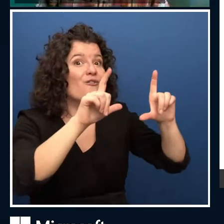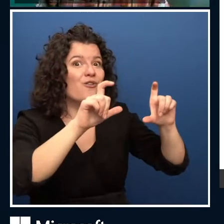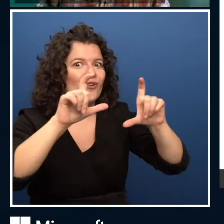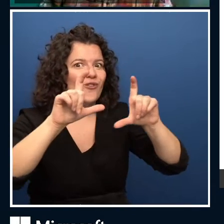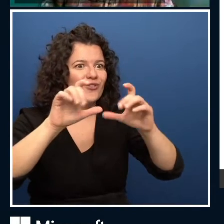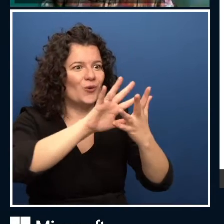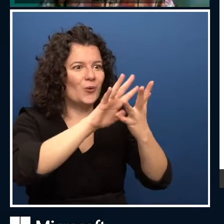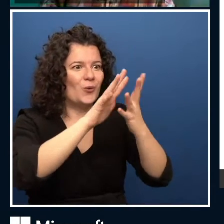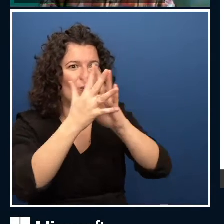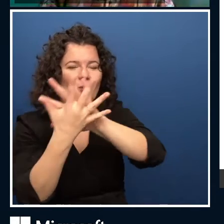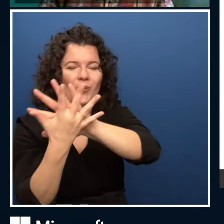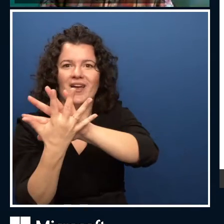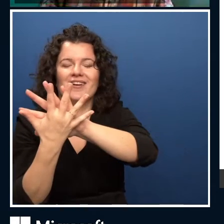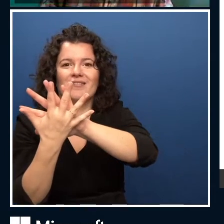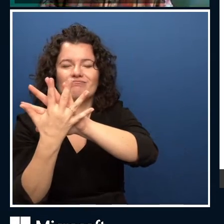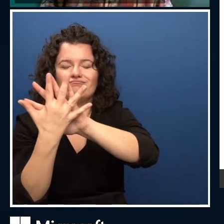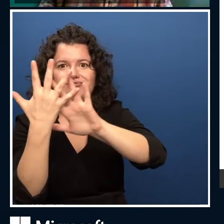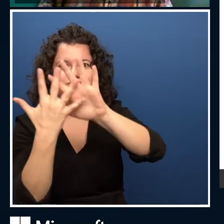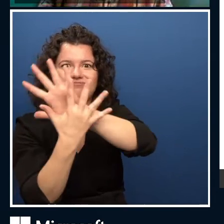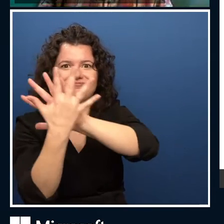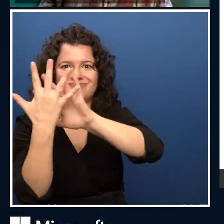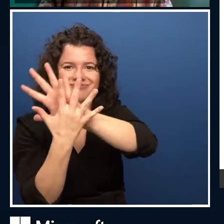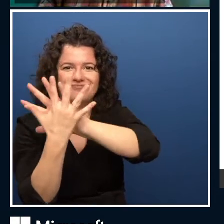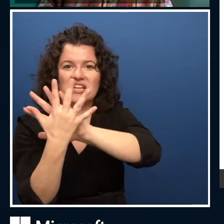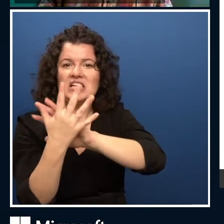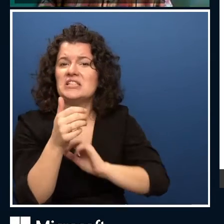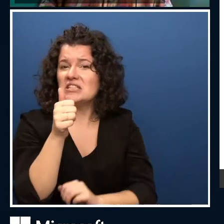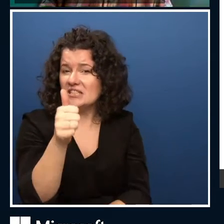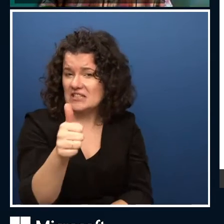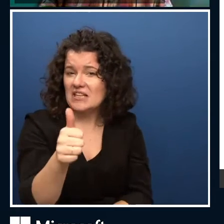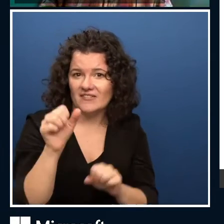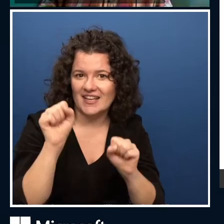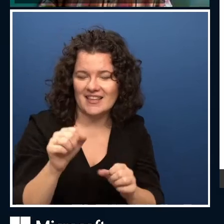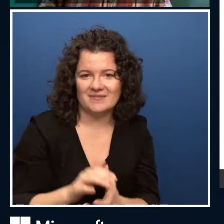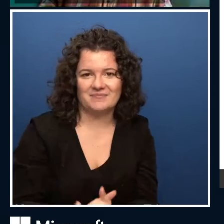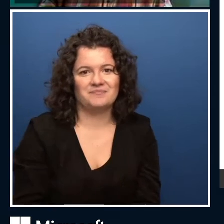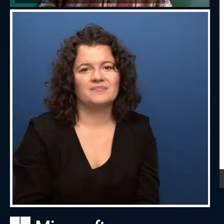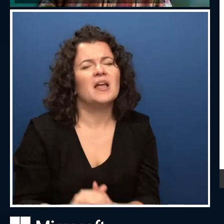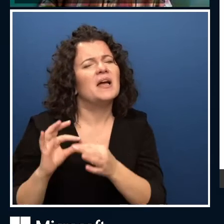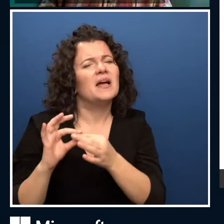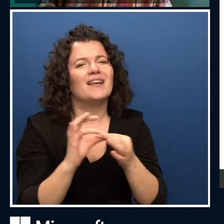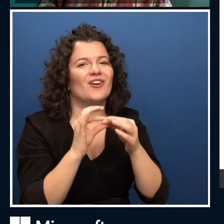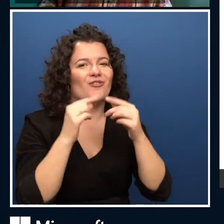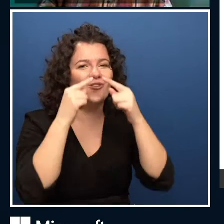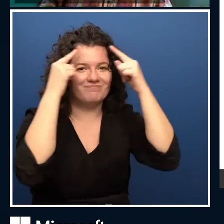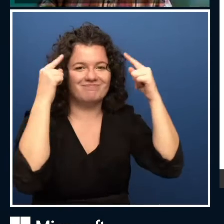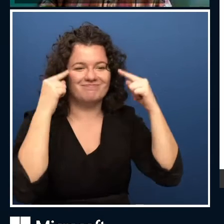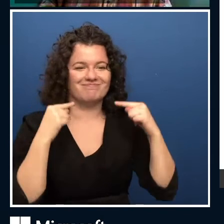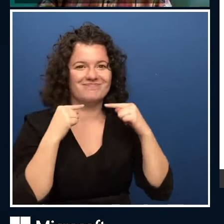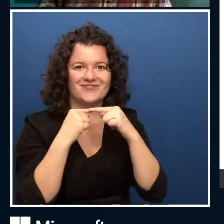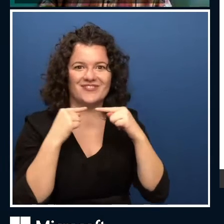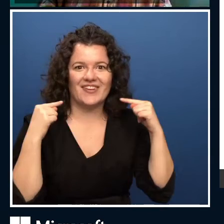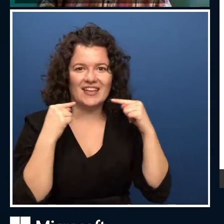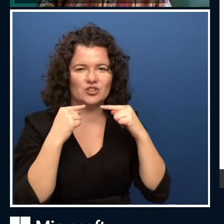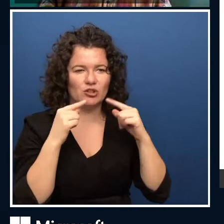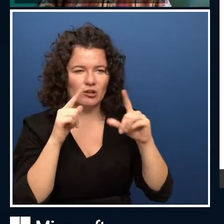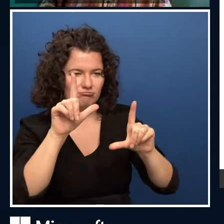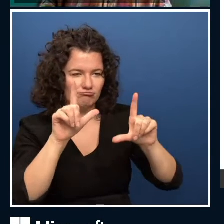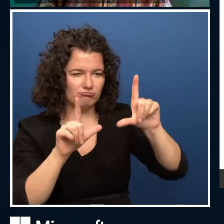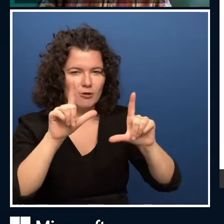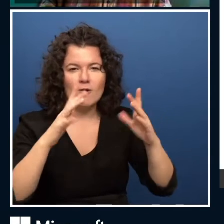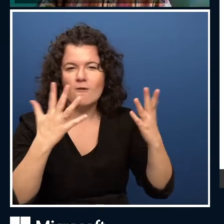the photographs based on facial landmarks. So in order to run this, if you have GitHub